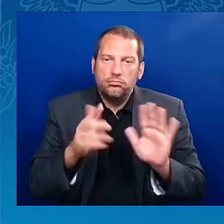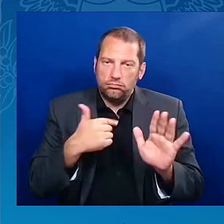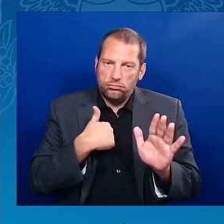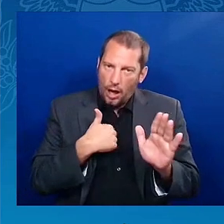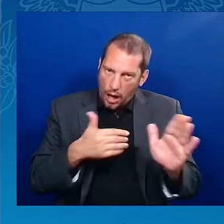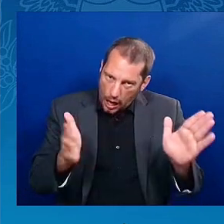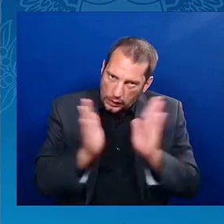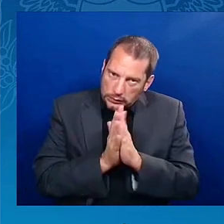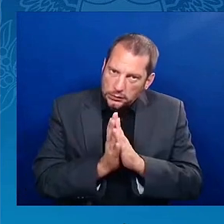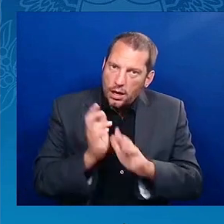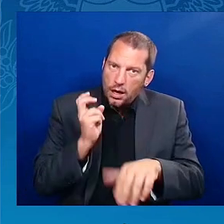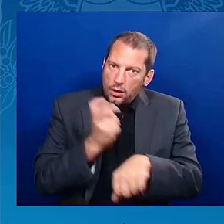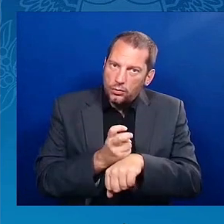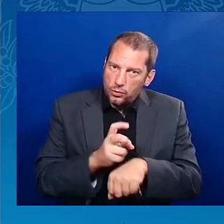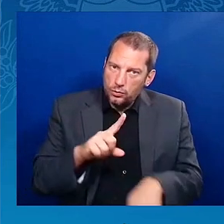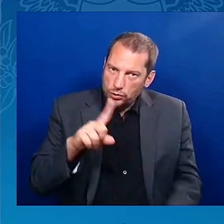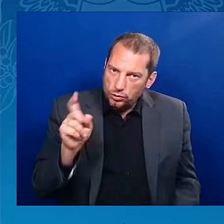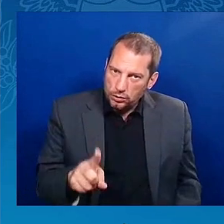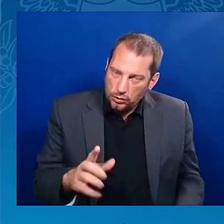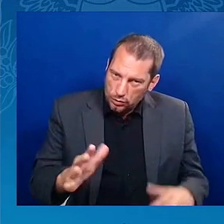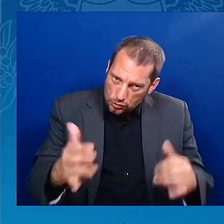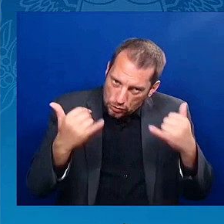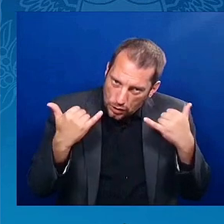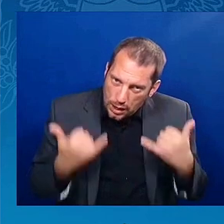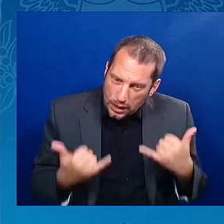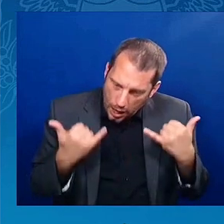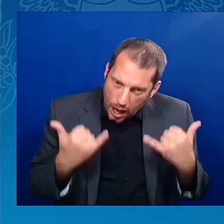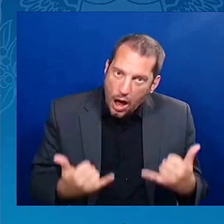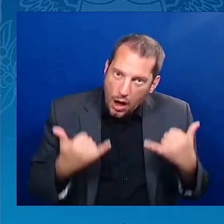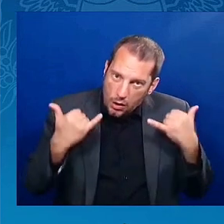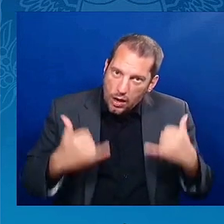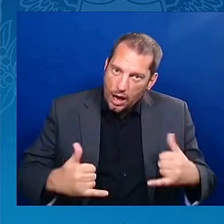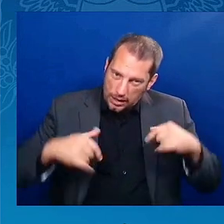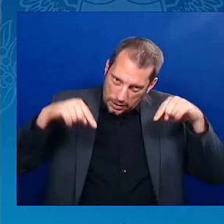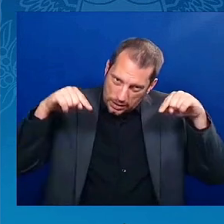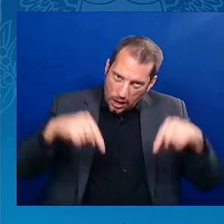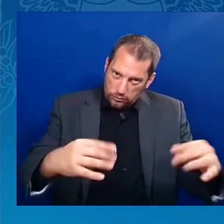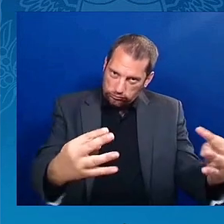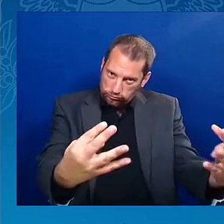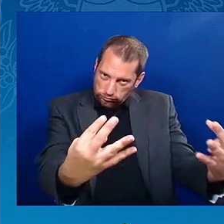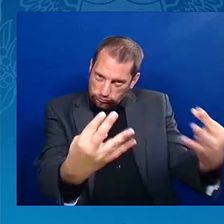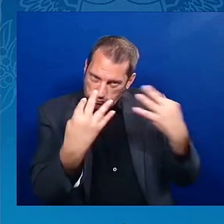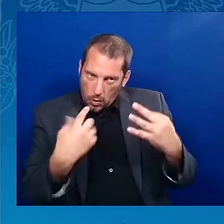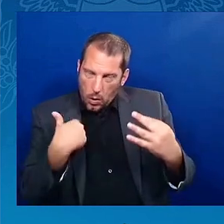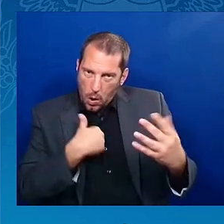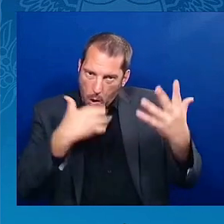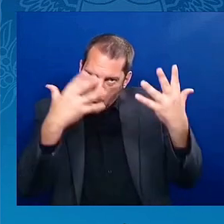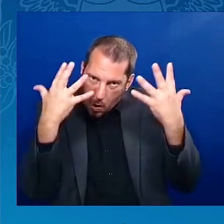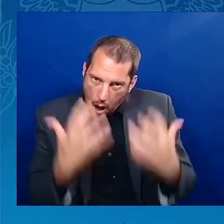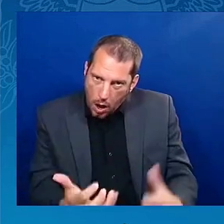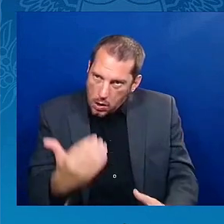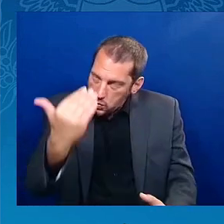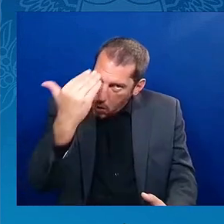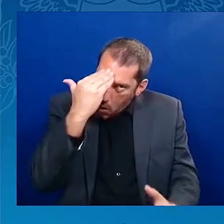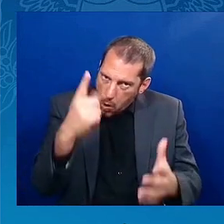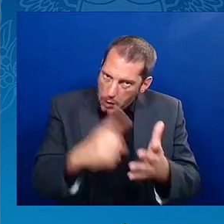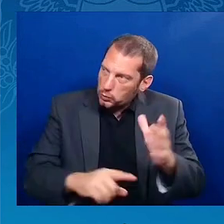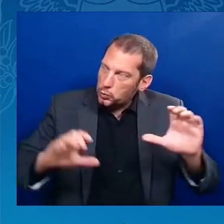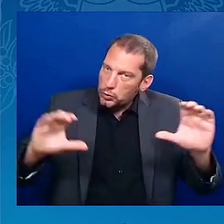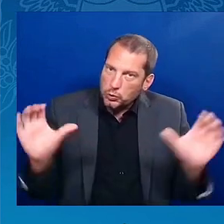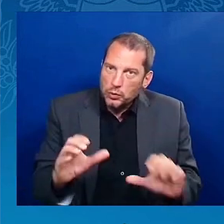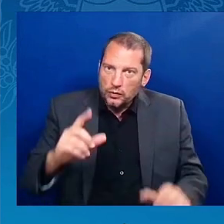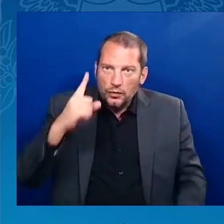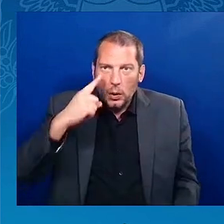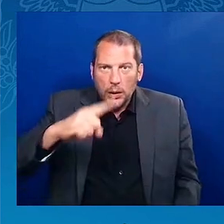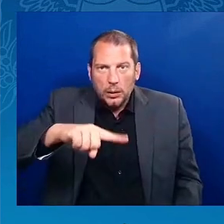about what you're doing for black people. Can't nobody come out with no agenda and call it this for black people and expect